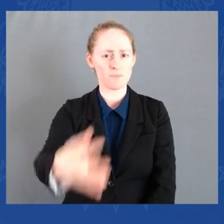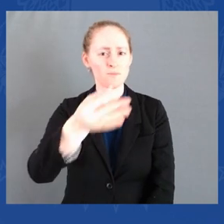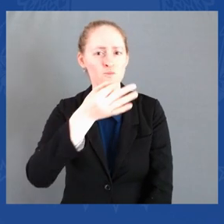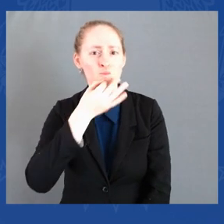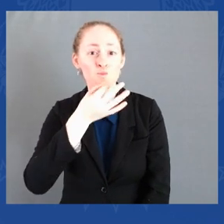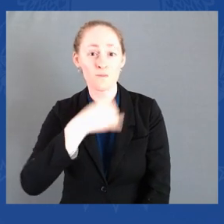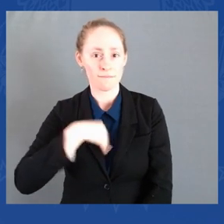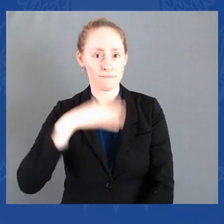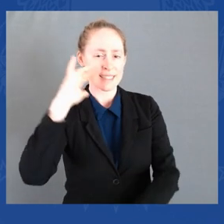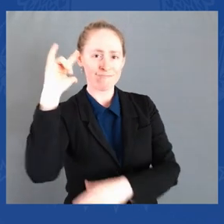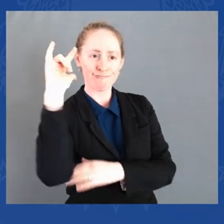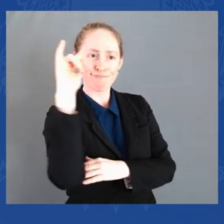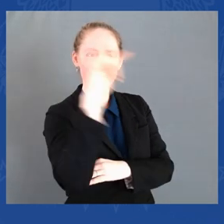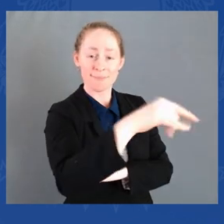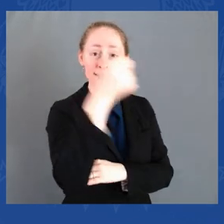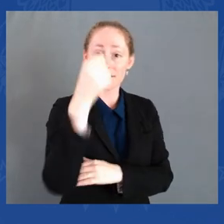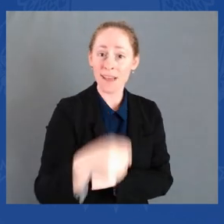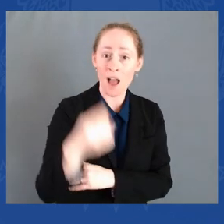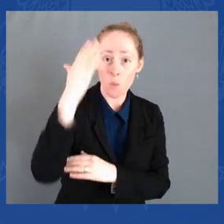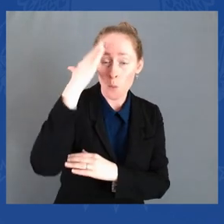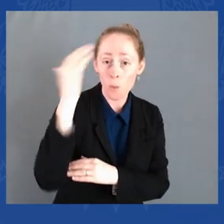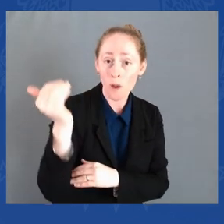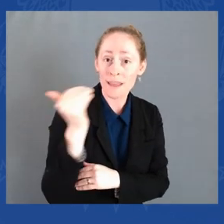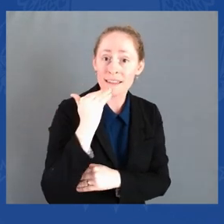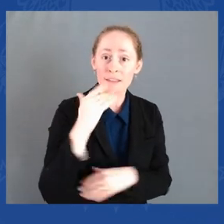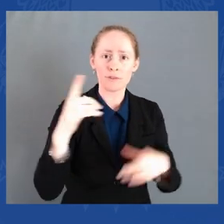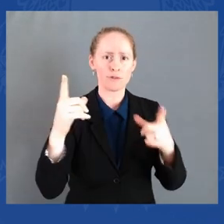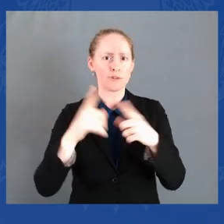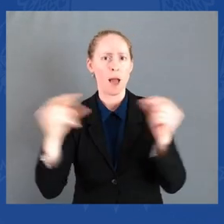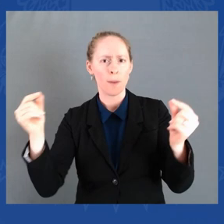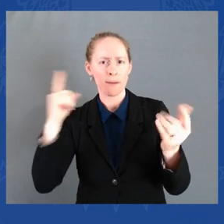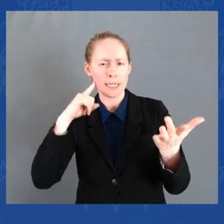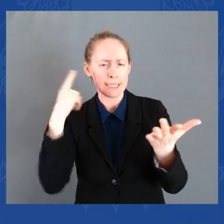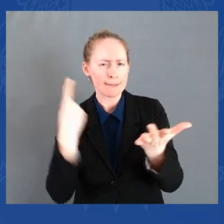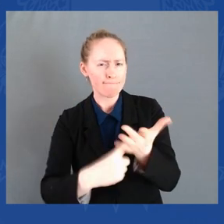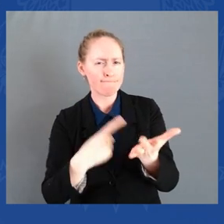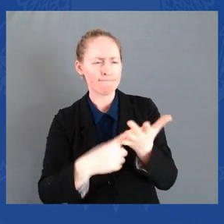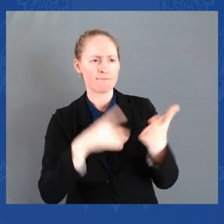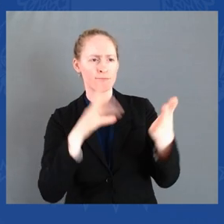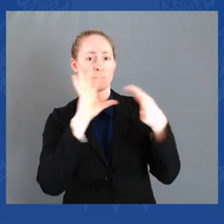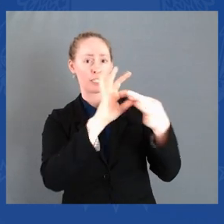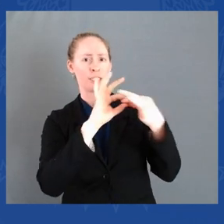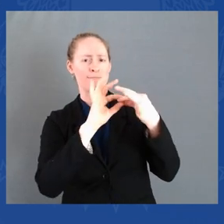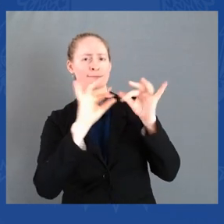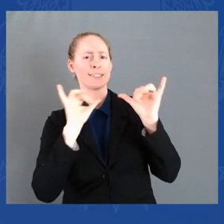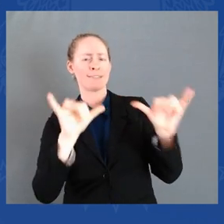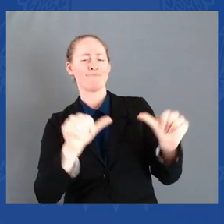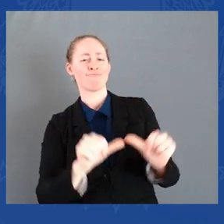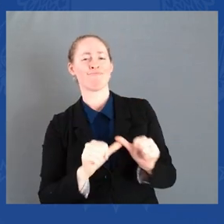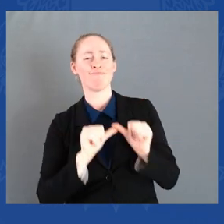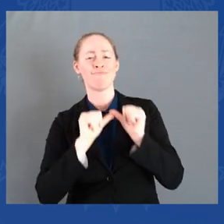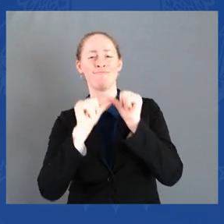partnerships that are strengthened by the deep family ties and heritage and the values reflected in the